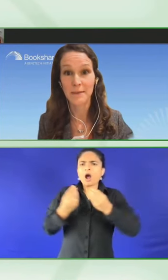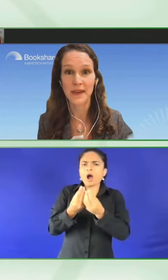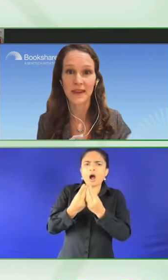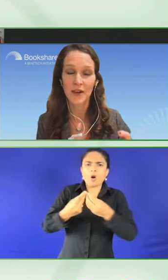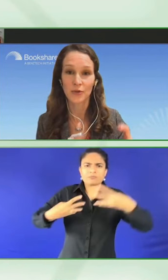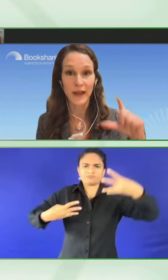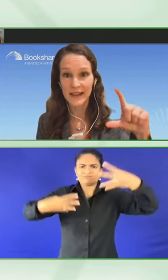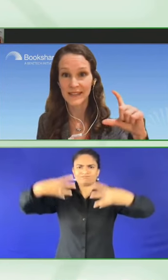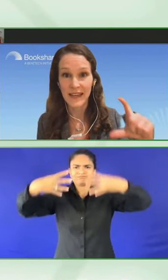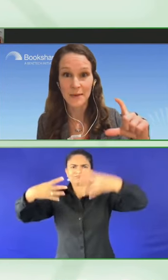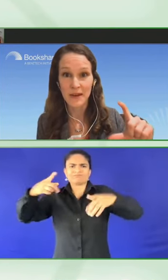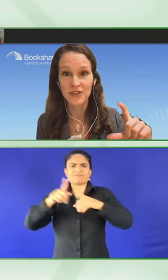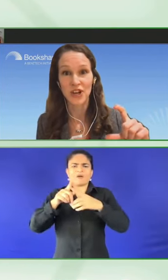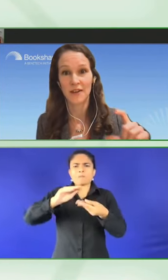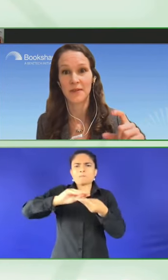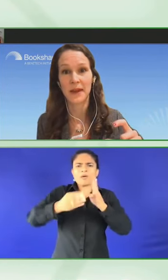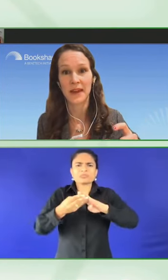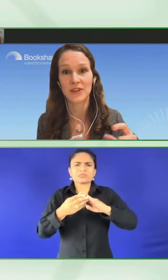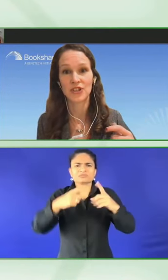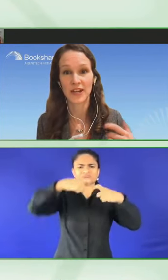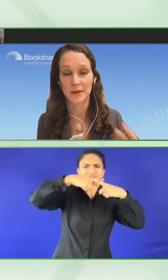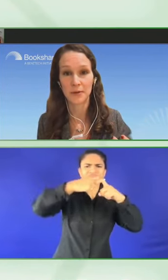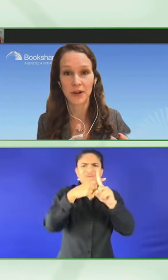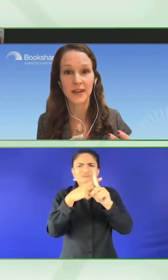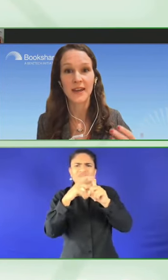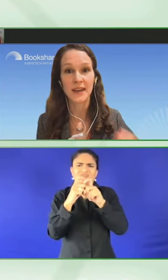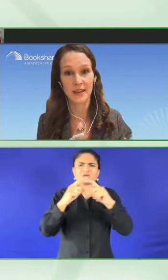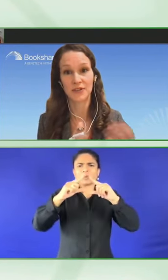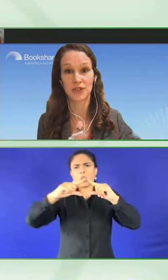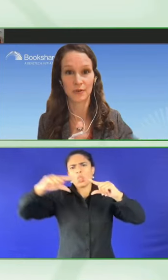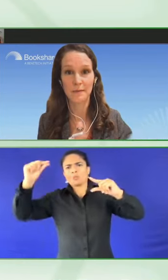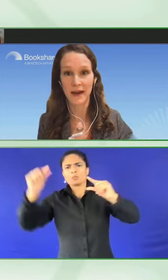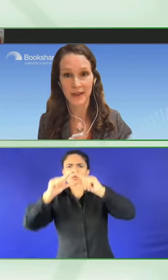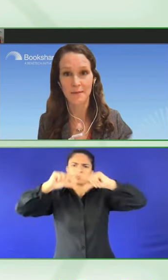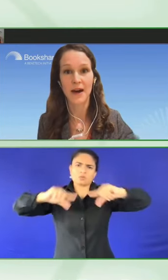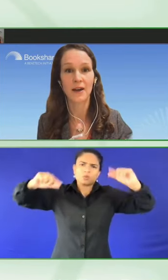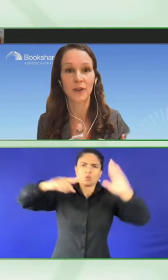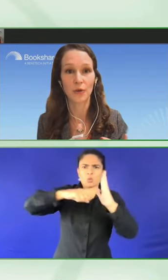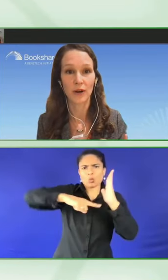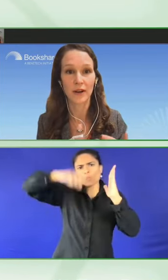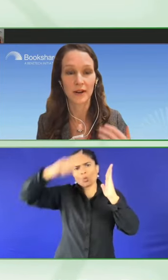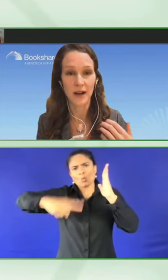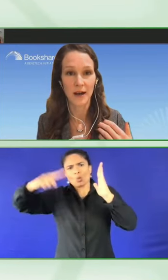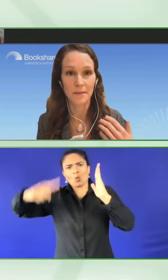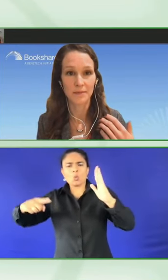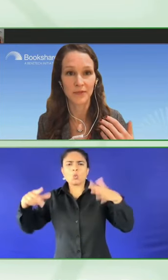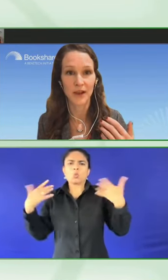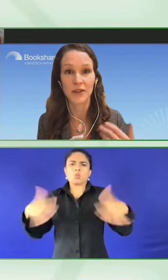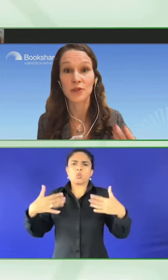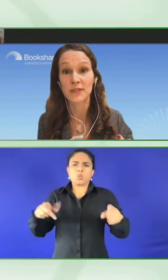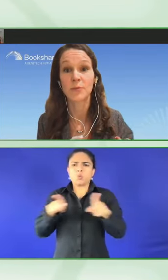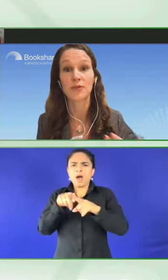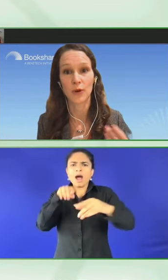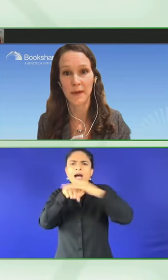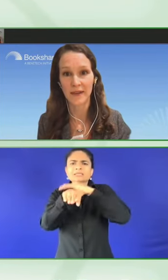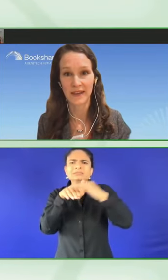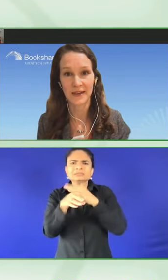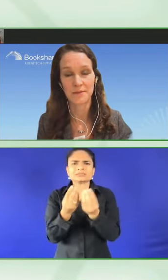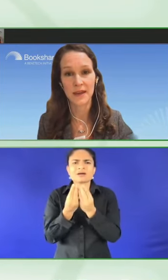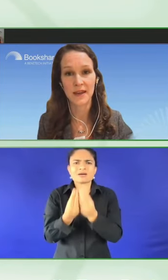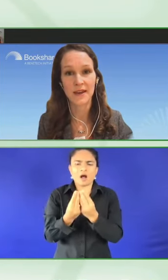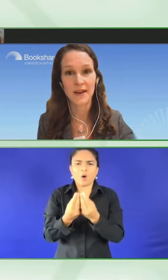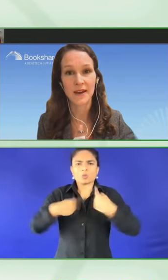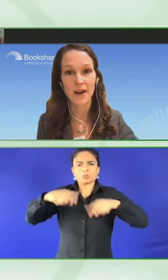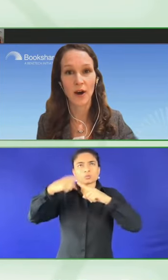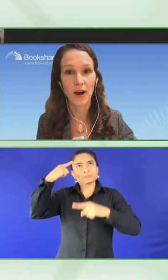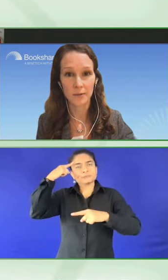that might be read as an image on the page in a book into a math ML or a usable format that